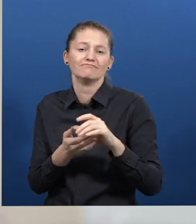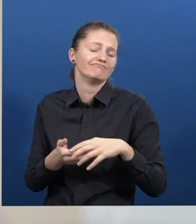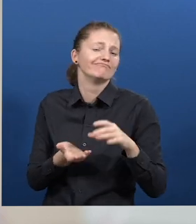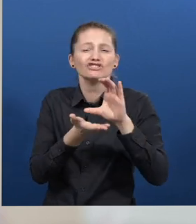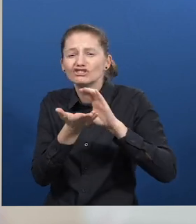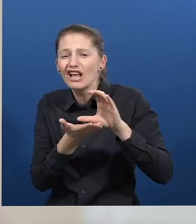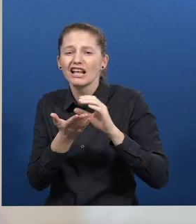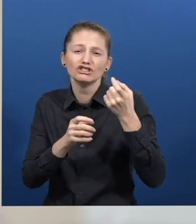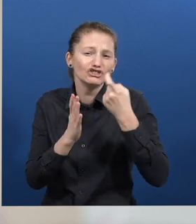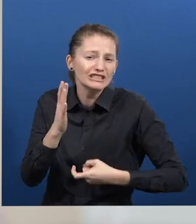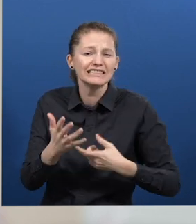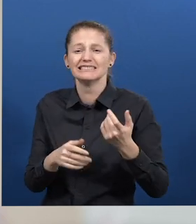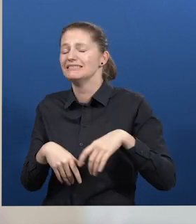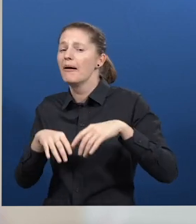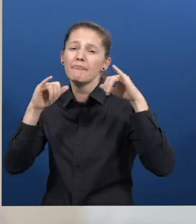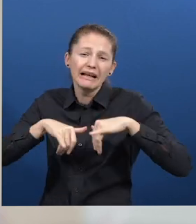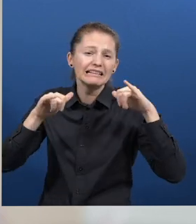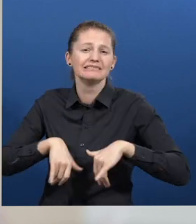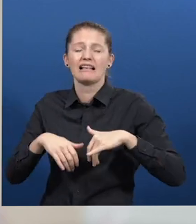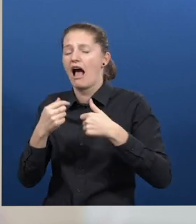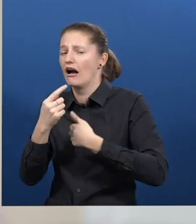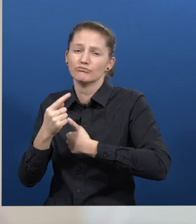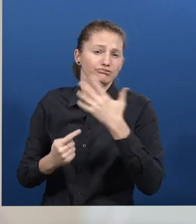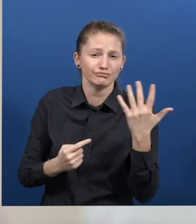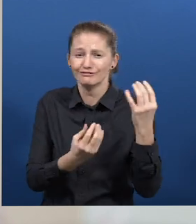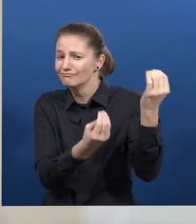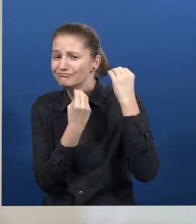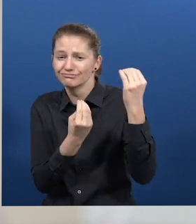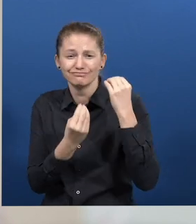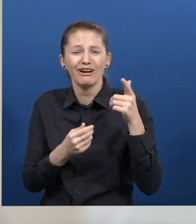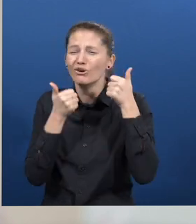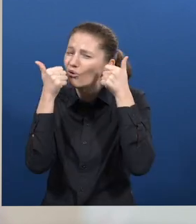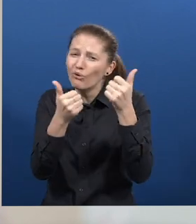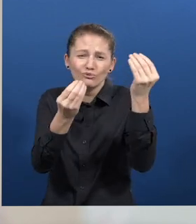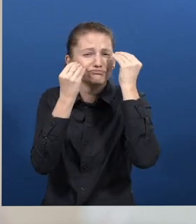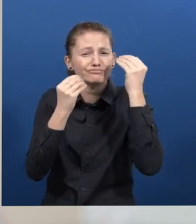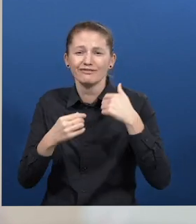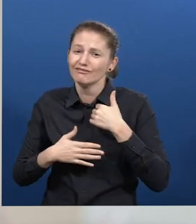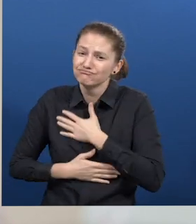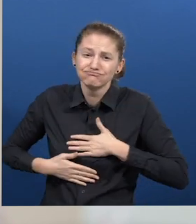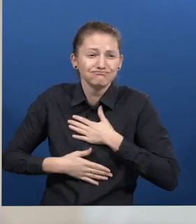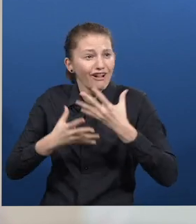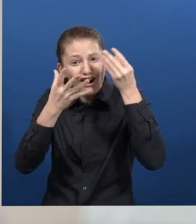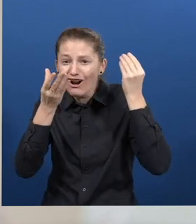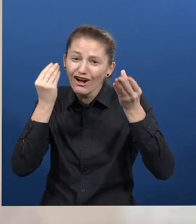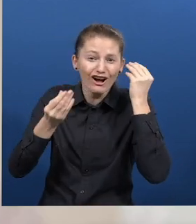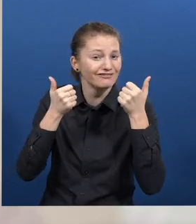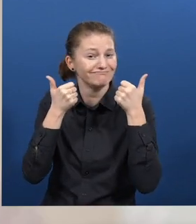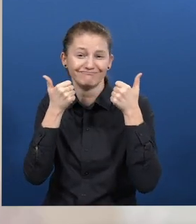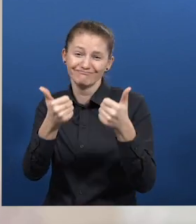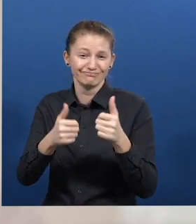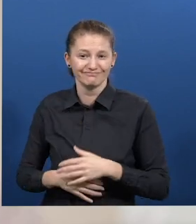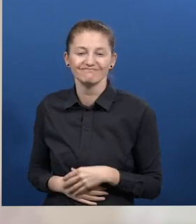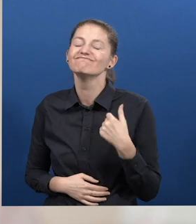empanadas. The courses are good and you learn a lot in the train, and to get ahead. And that's why I did it.